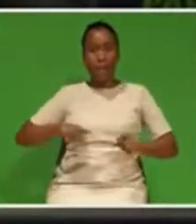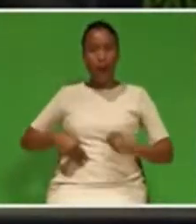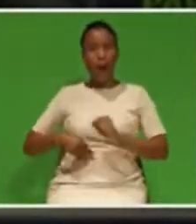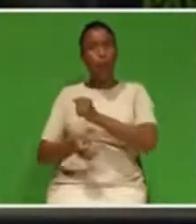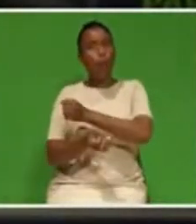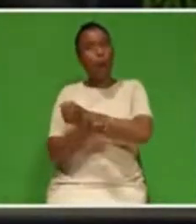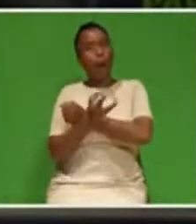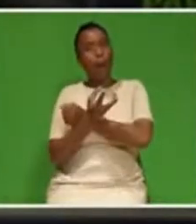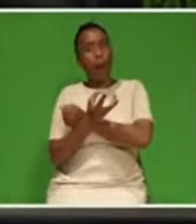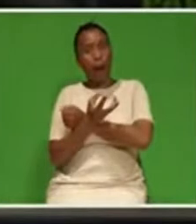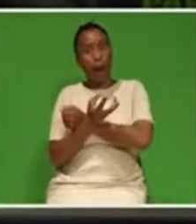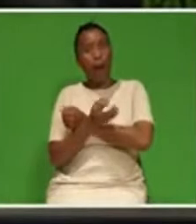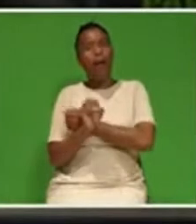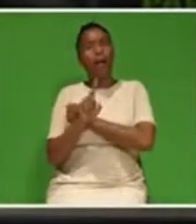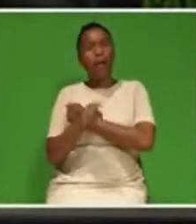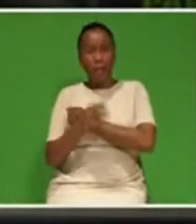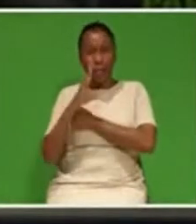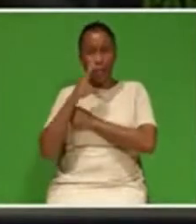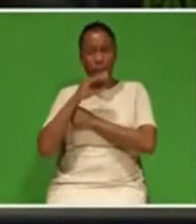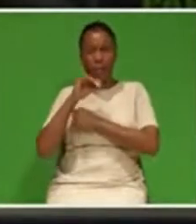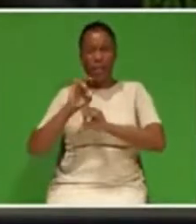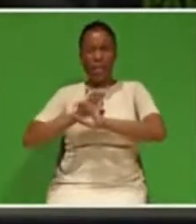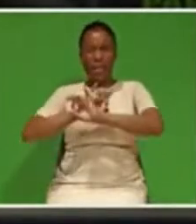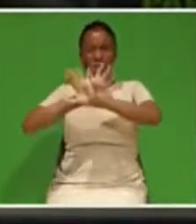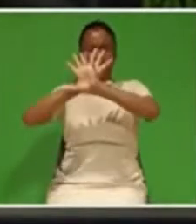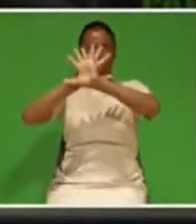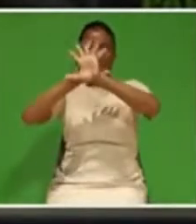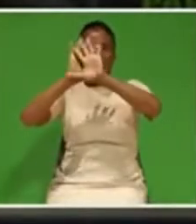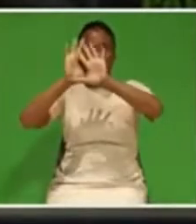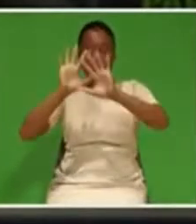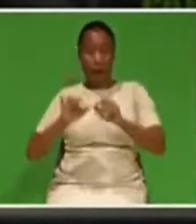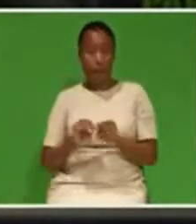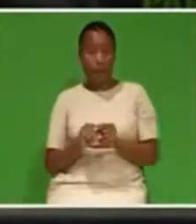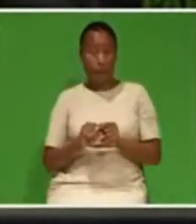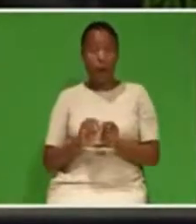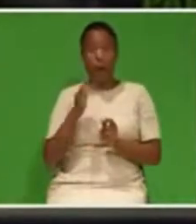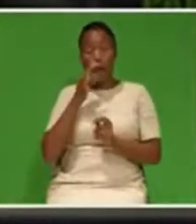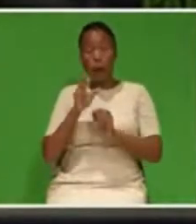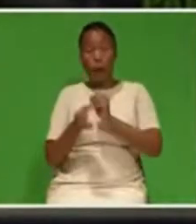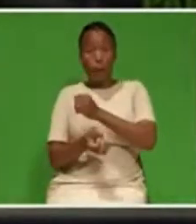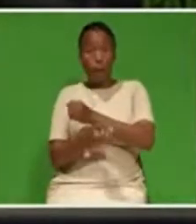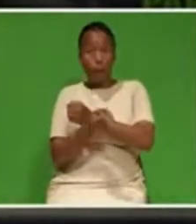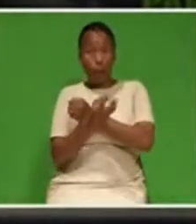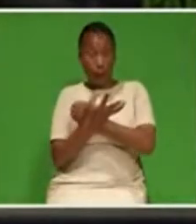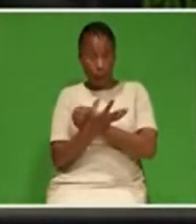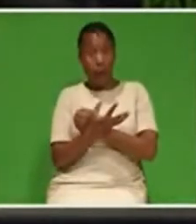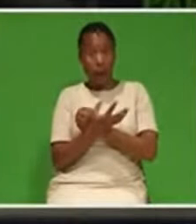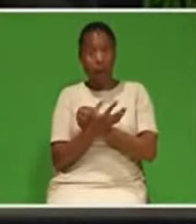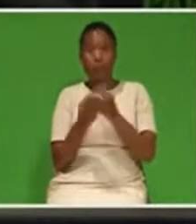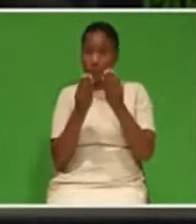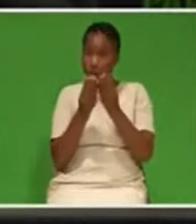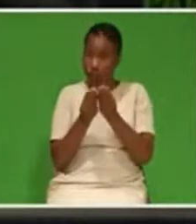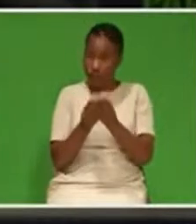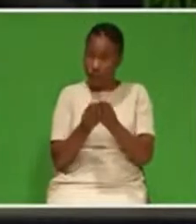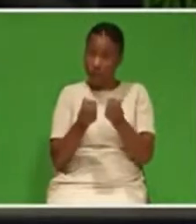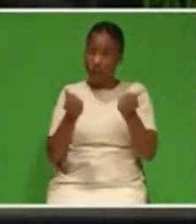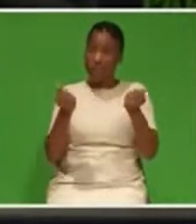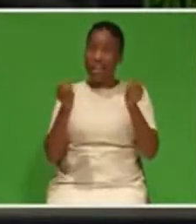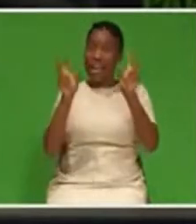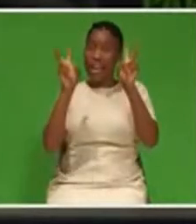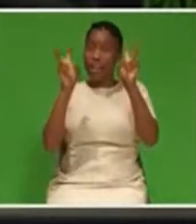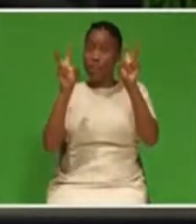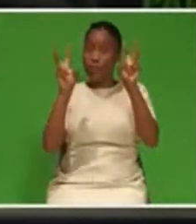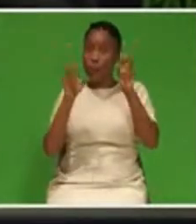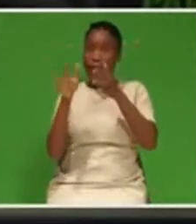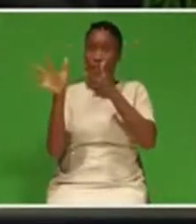who spoke so eloquently about how Mpumalanga is addressing the issue of climate